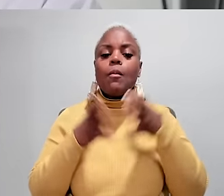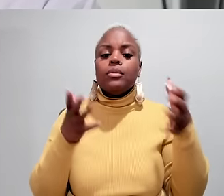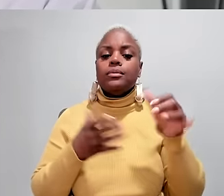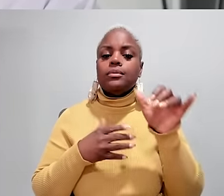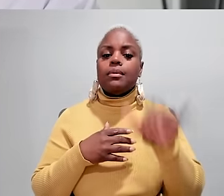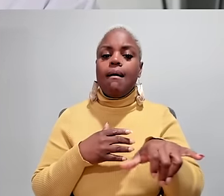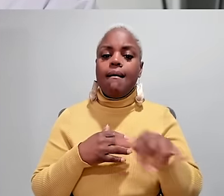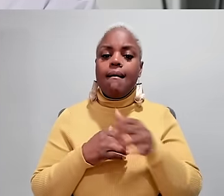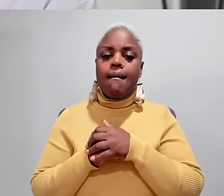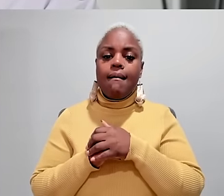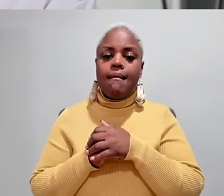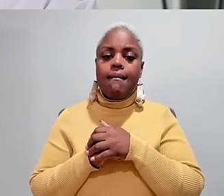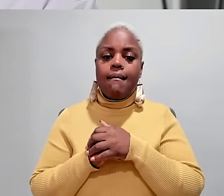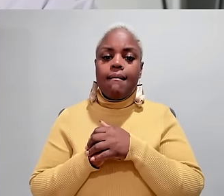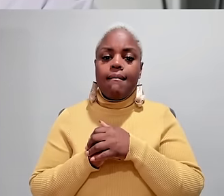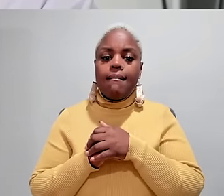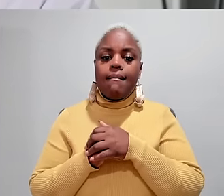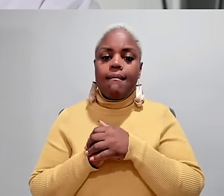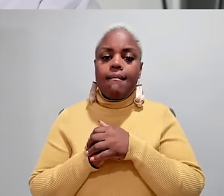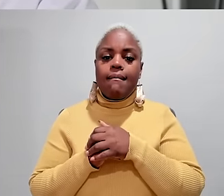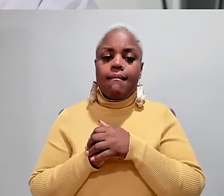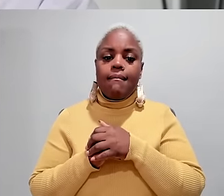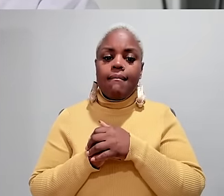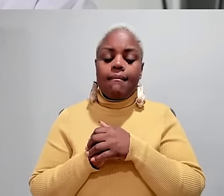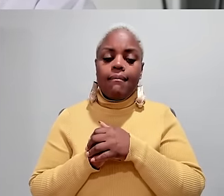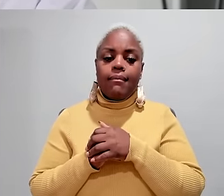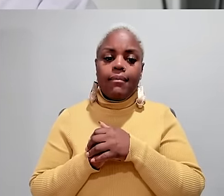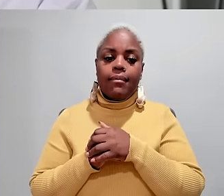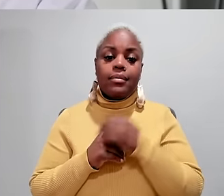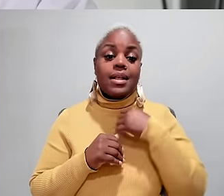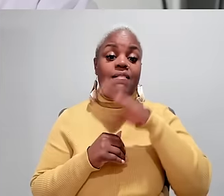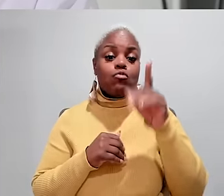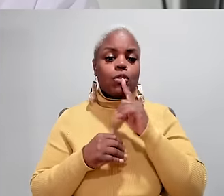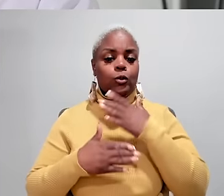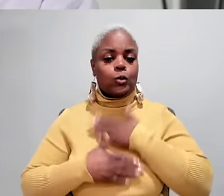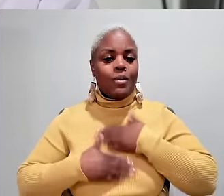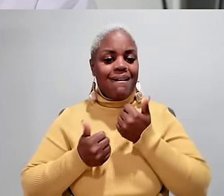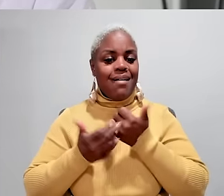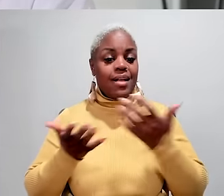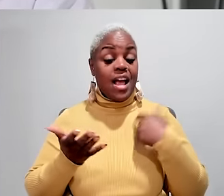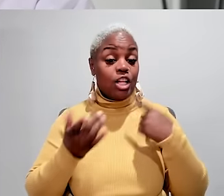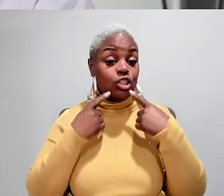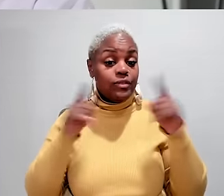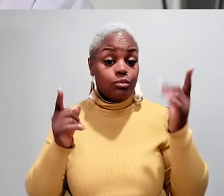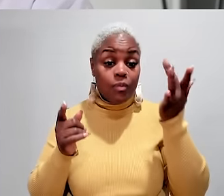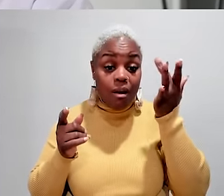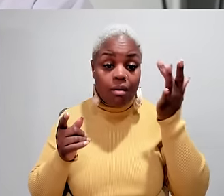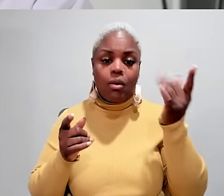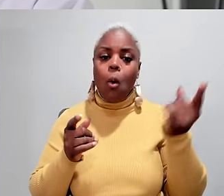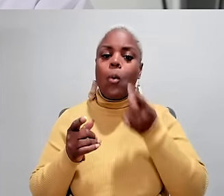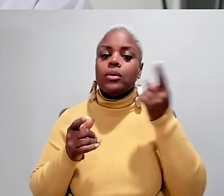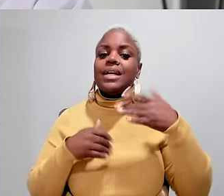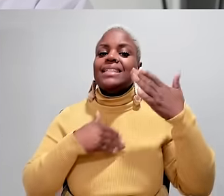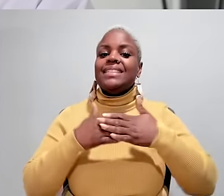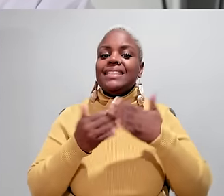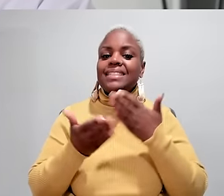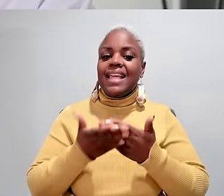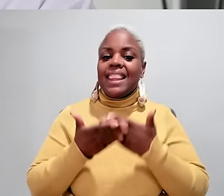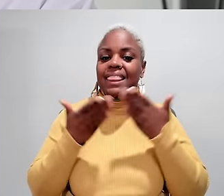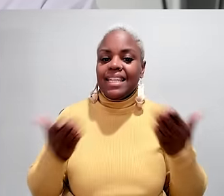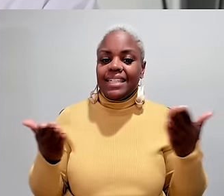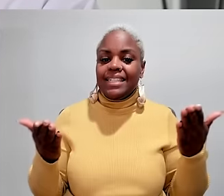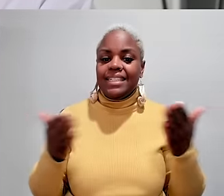focuses on the future, so much so that I never really enjoyed anything I